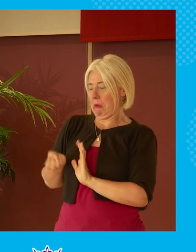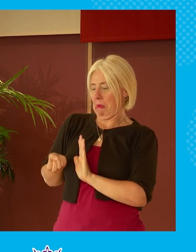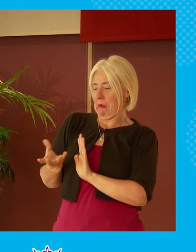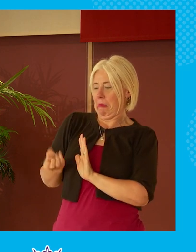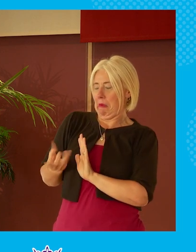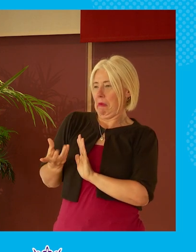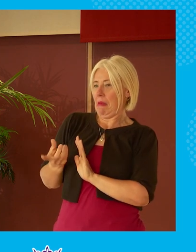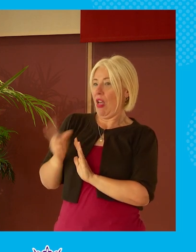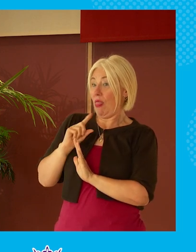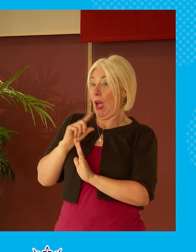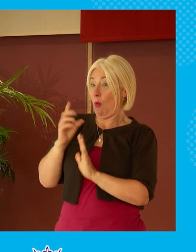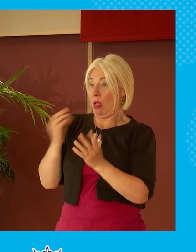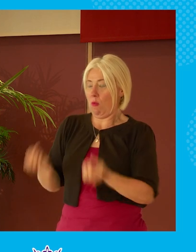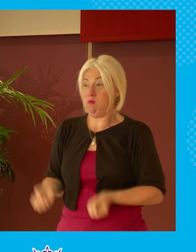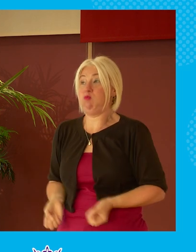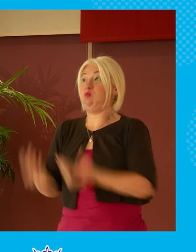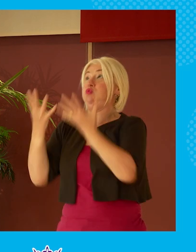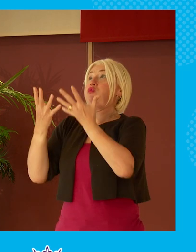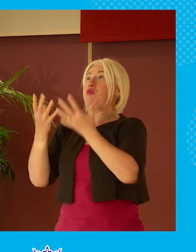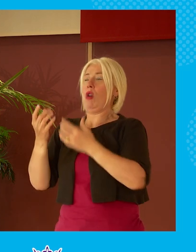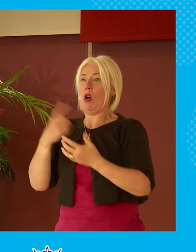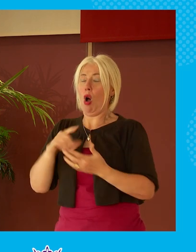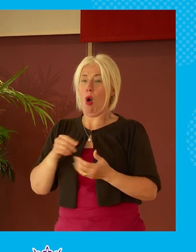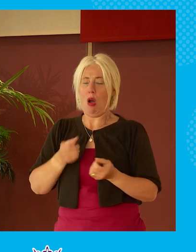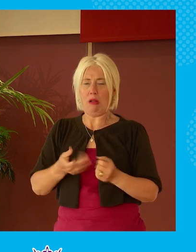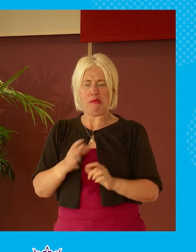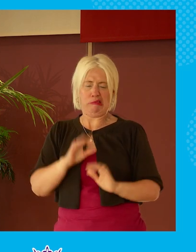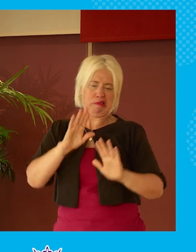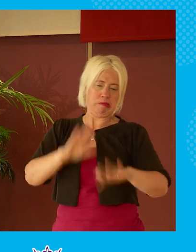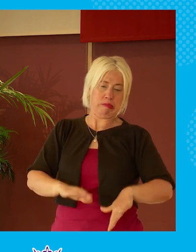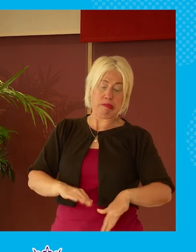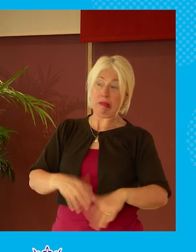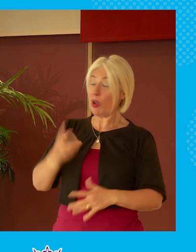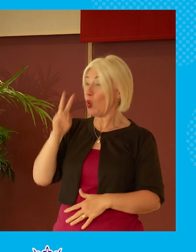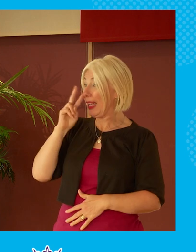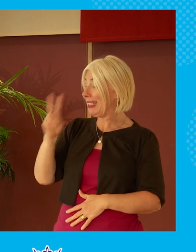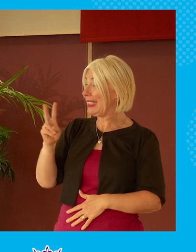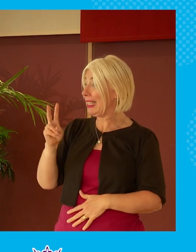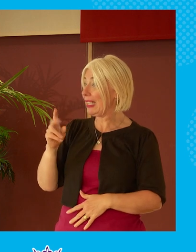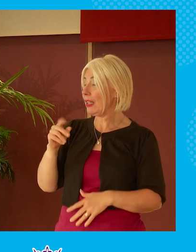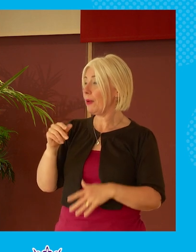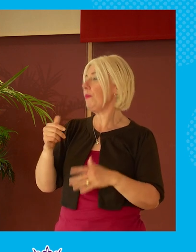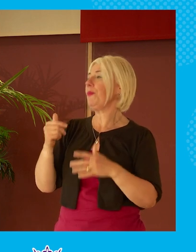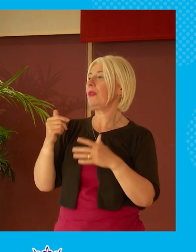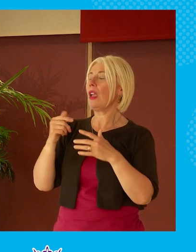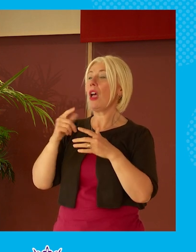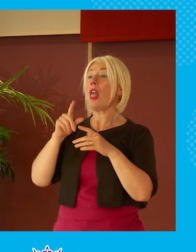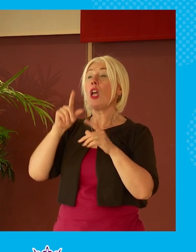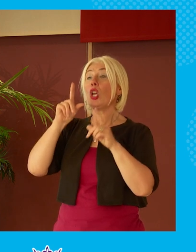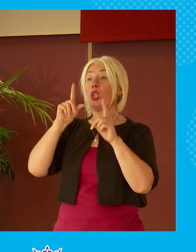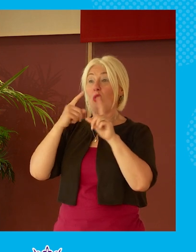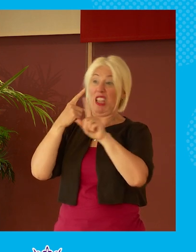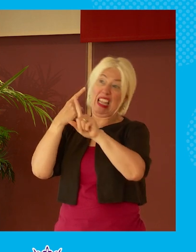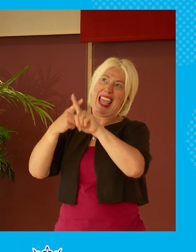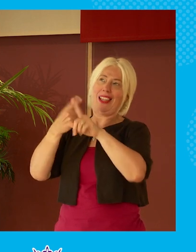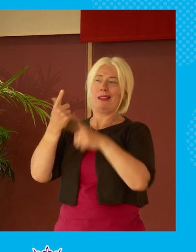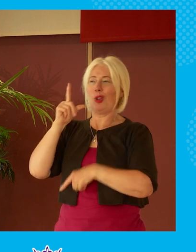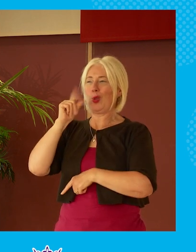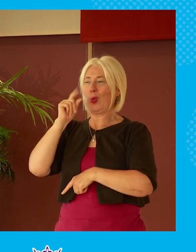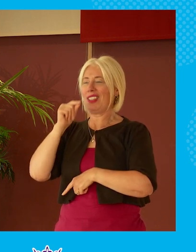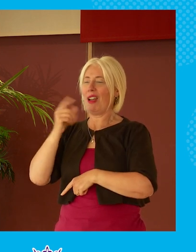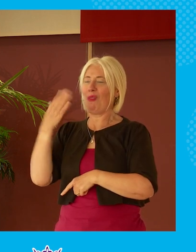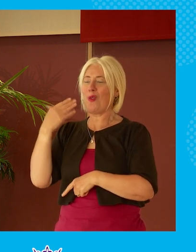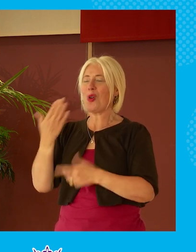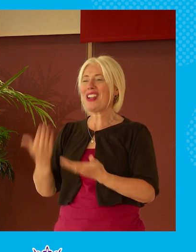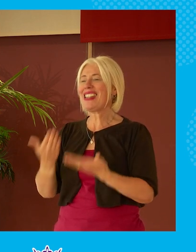enrage them or excite them but it is just a fact and you can see it happening on the platform formerly known as twitter at the moment that